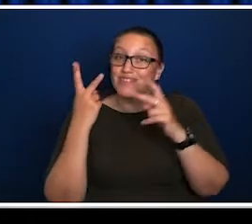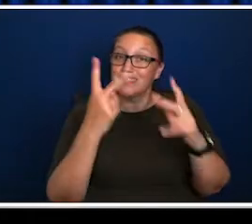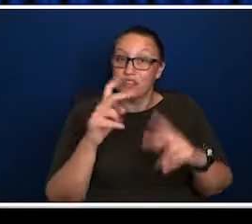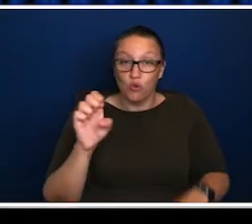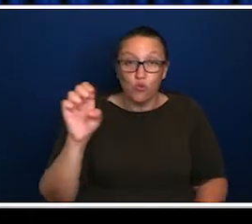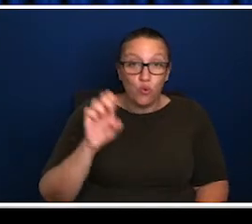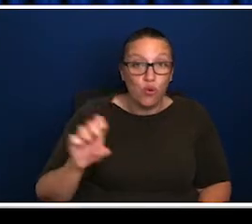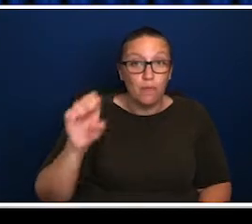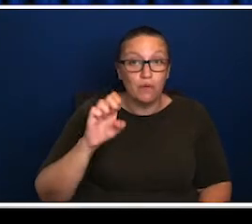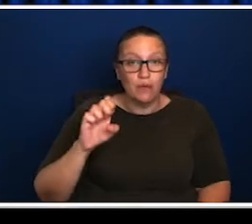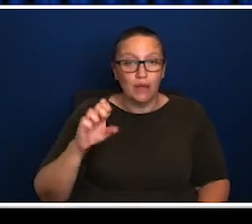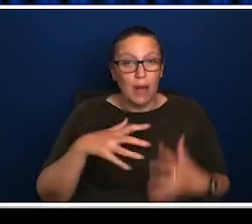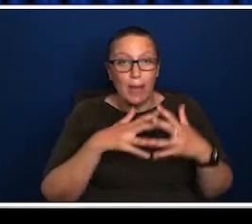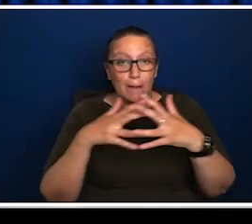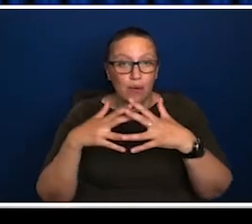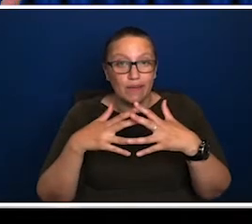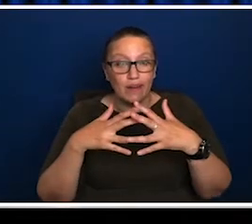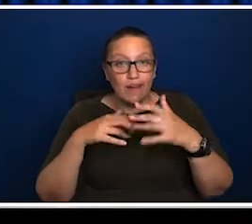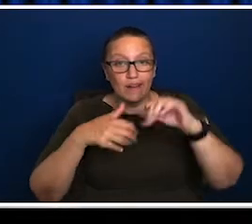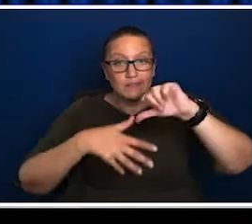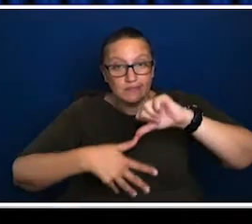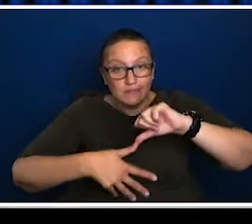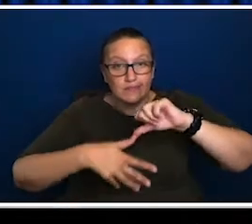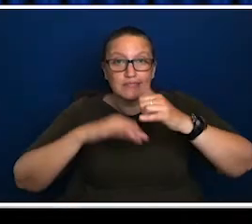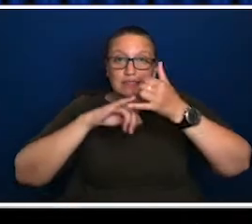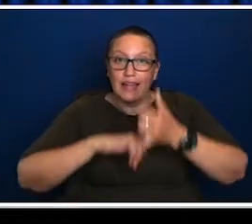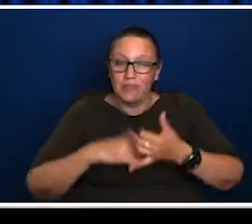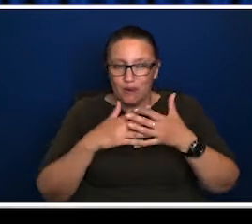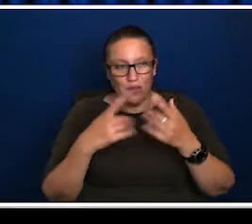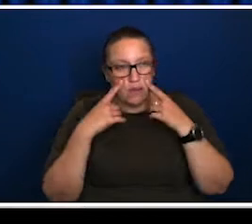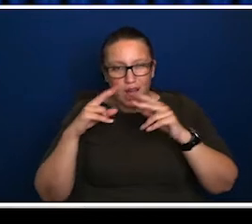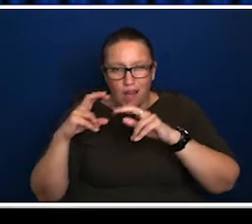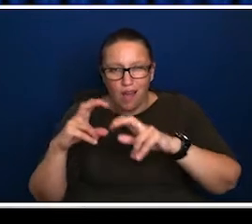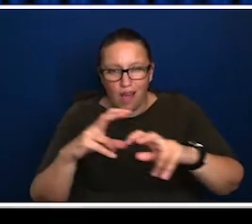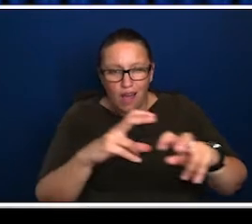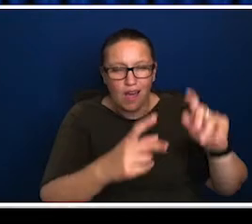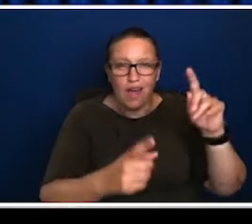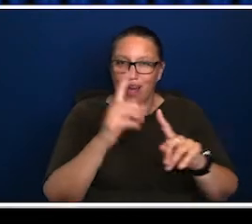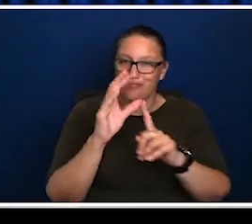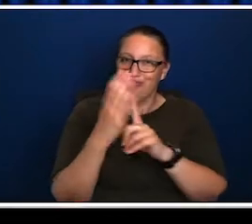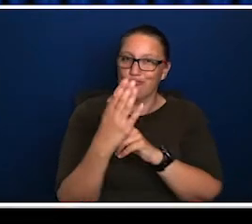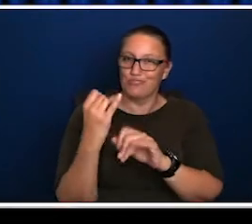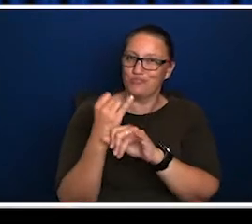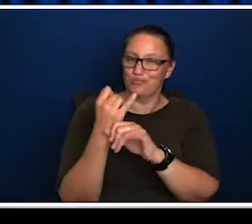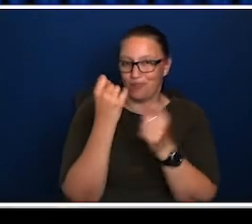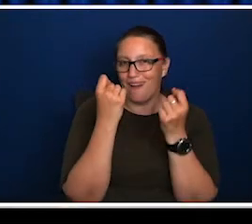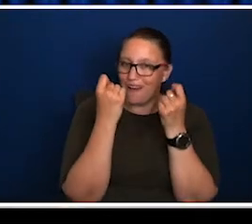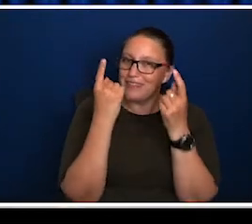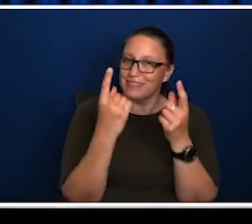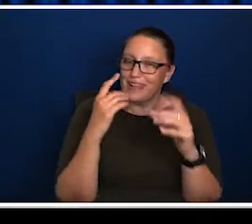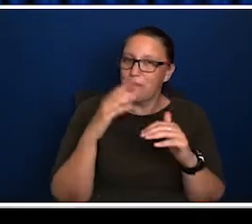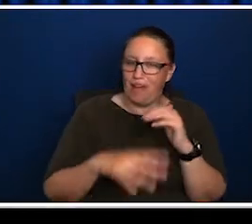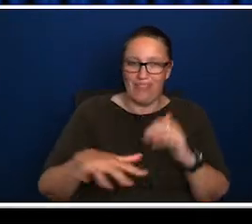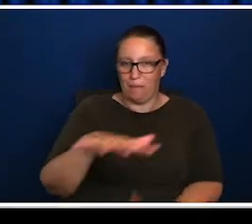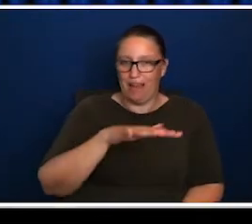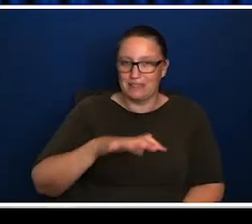brainer when you think about when you're going to Europe or even, you know, to the Americas or so on, you, you seek out those cultural institutions to understand the meaning of a